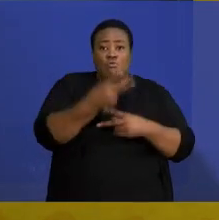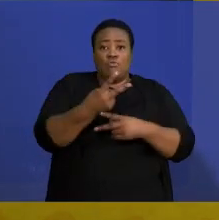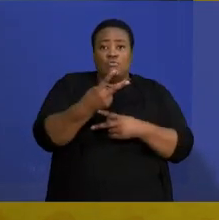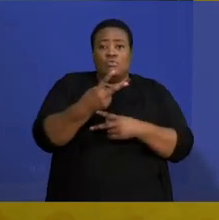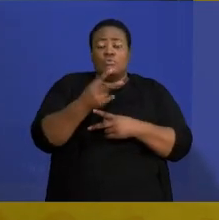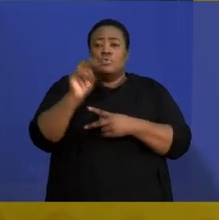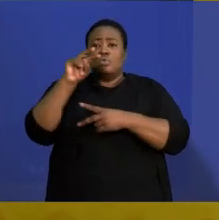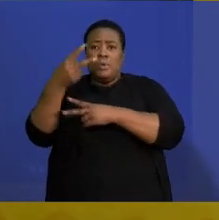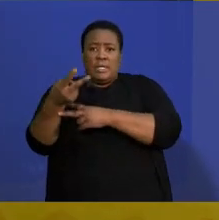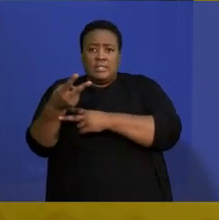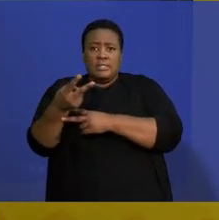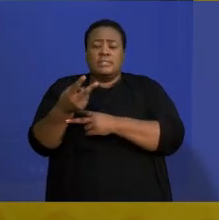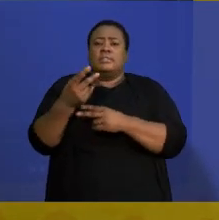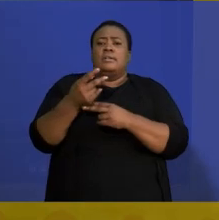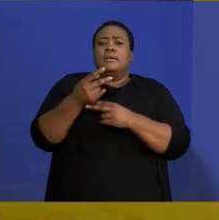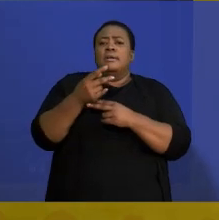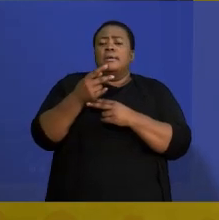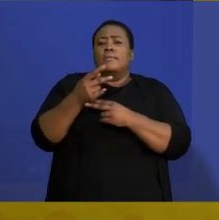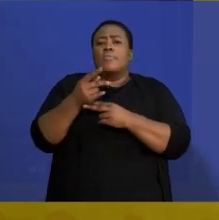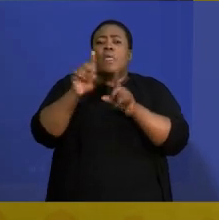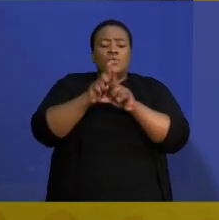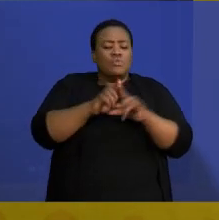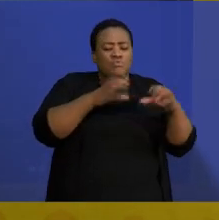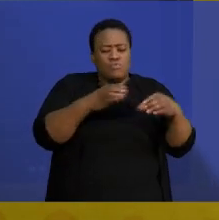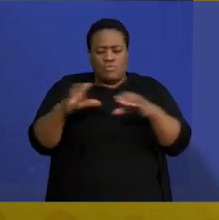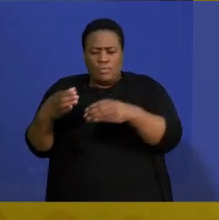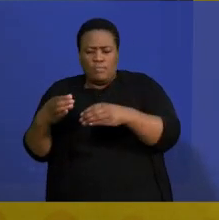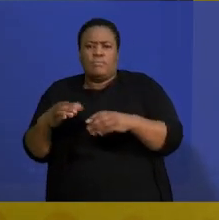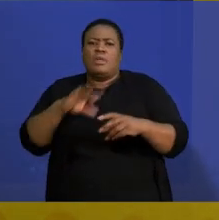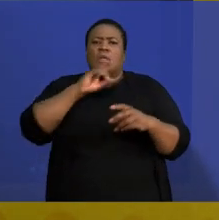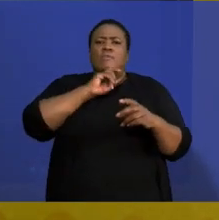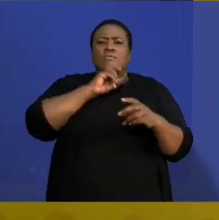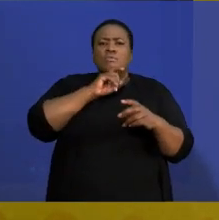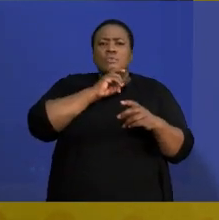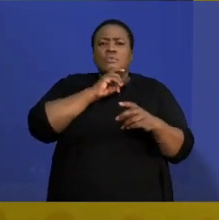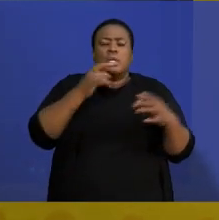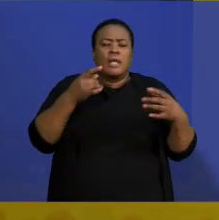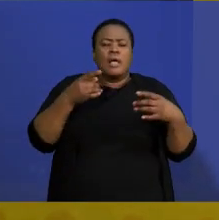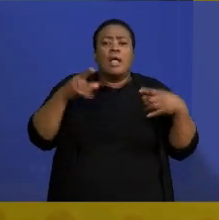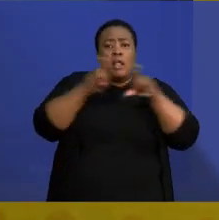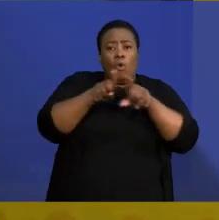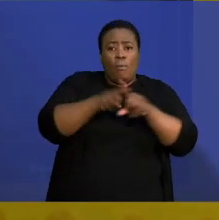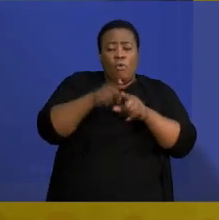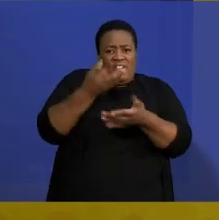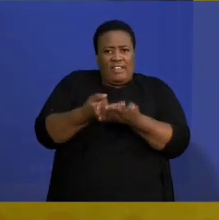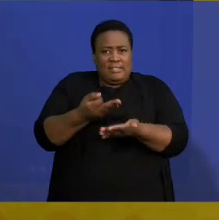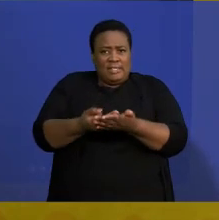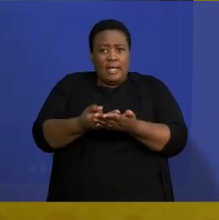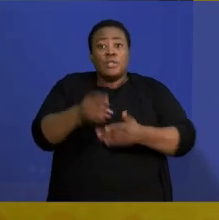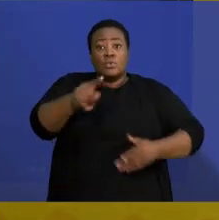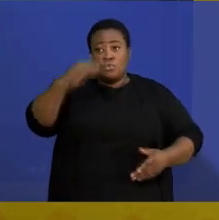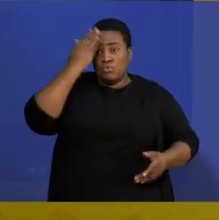It's factorizing by grouping. And lastly, it's factorizing by taking out a common factor. So you need to please know